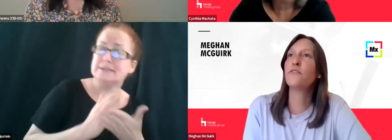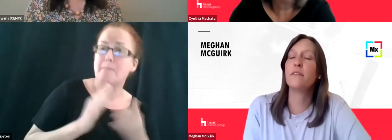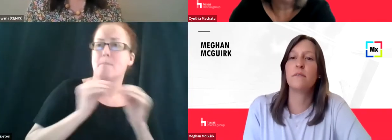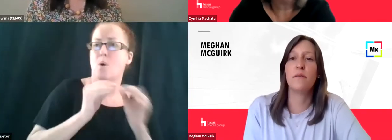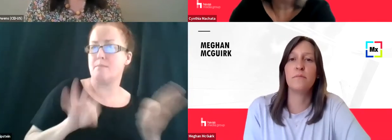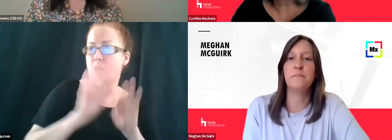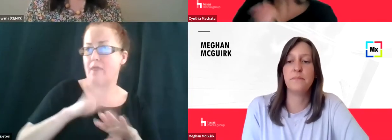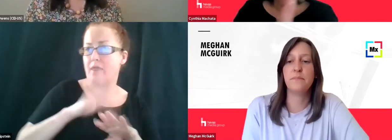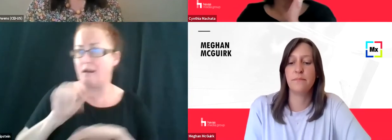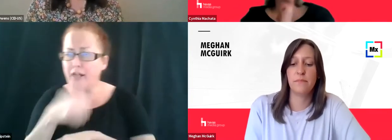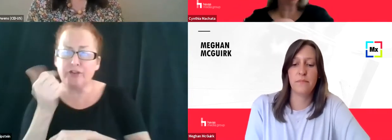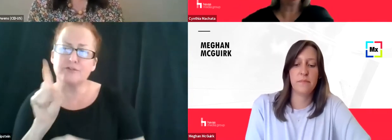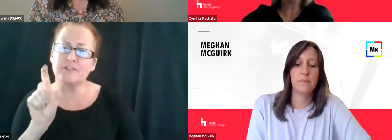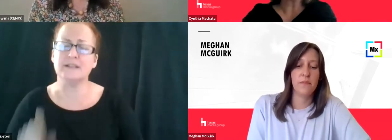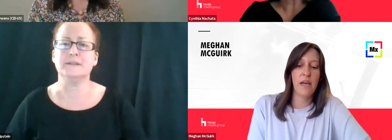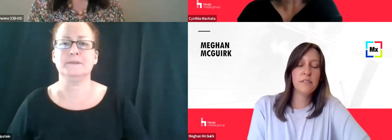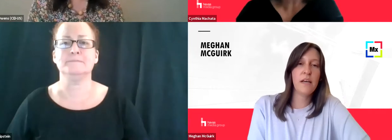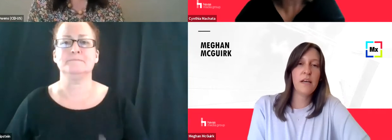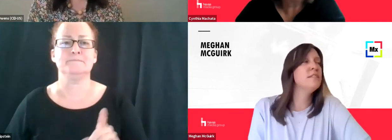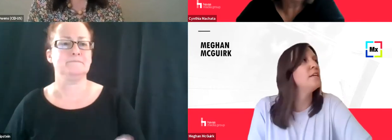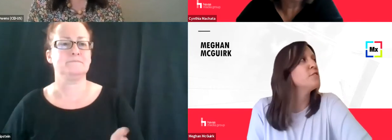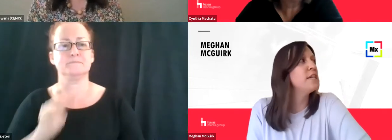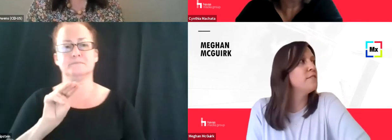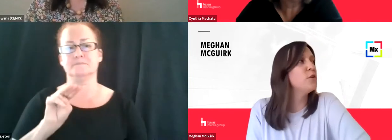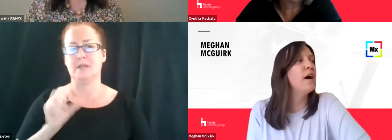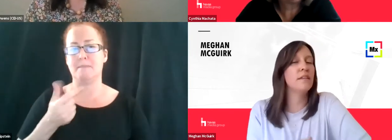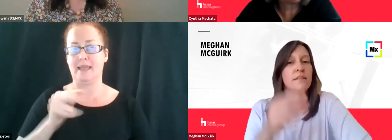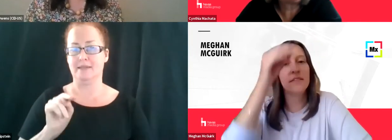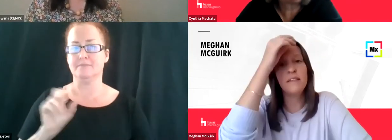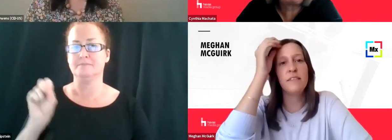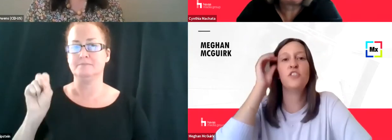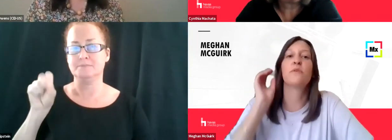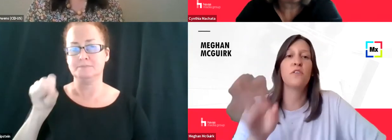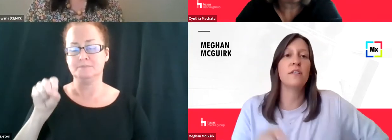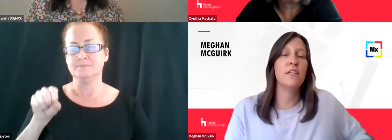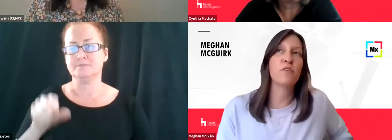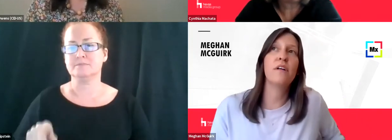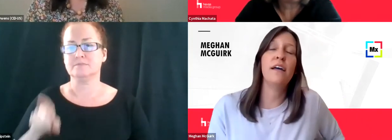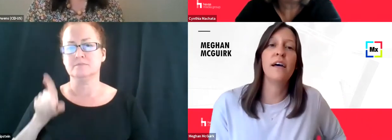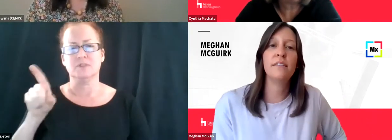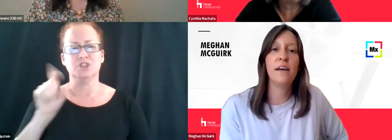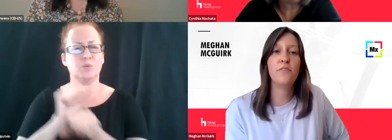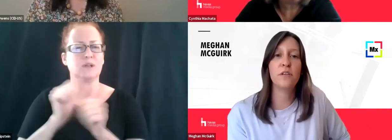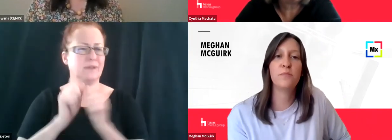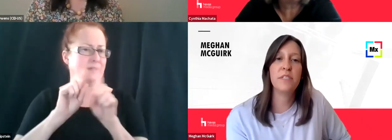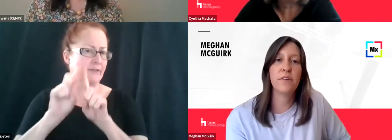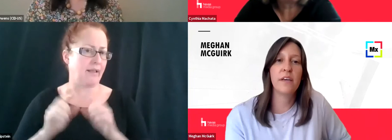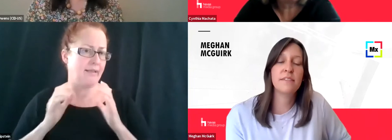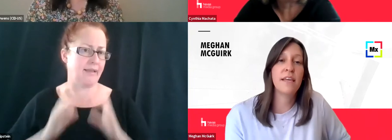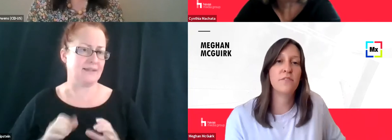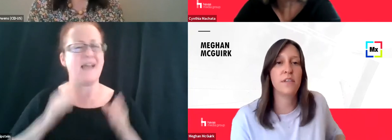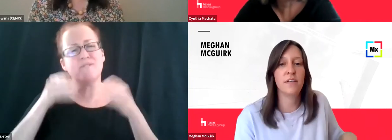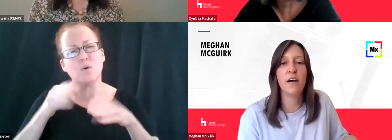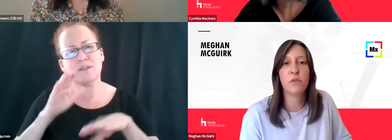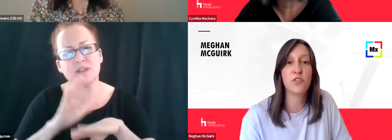Yeah. So yeah, go ahead, Megan. I was going to say for Santa. So like Cynthia said, she works across a number of clients. I, I focus specifically